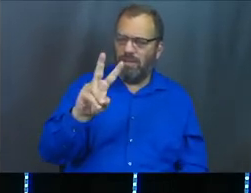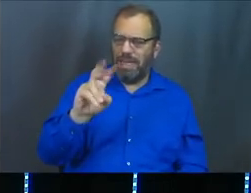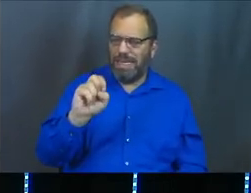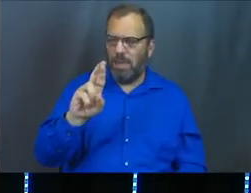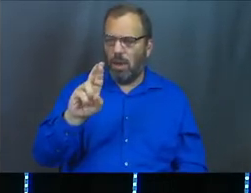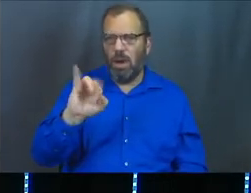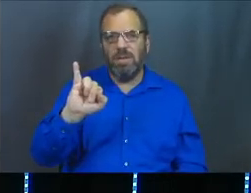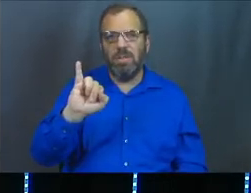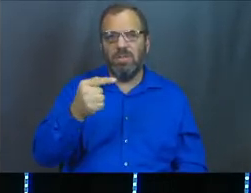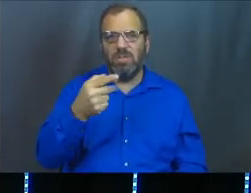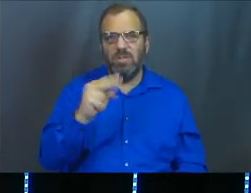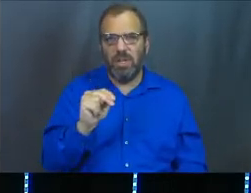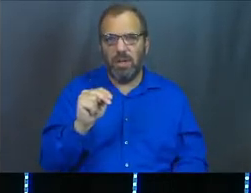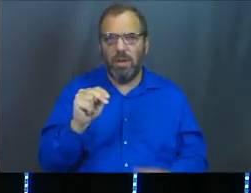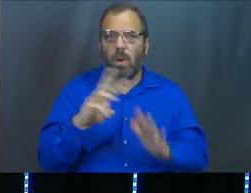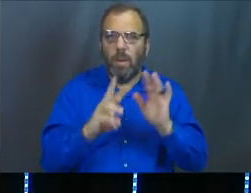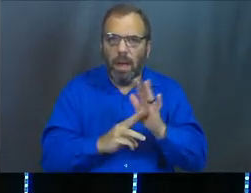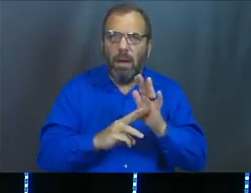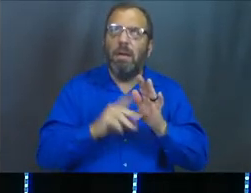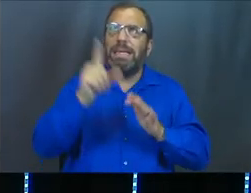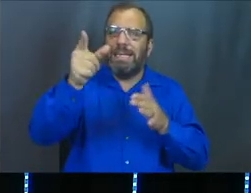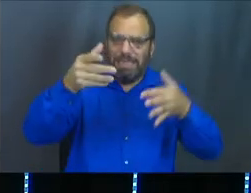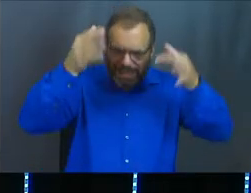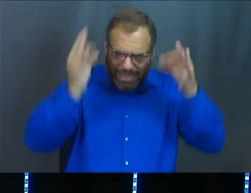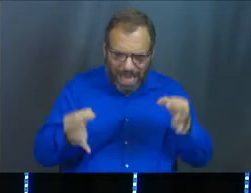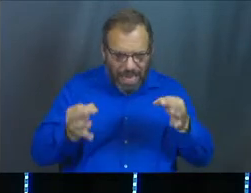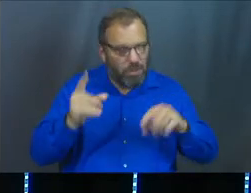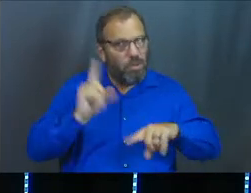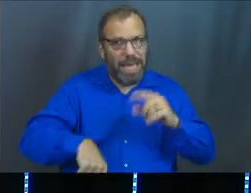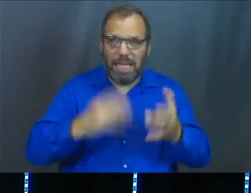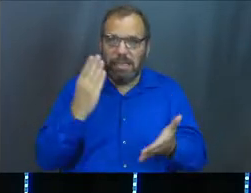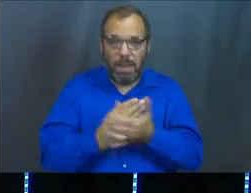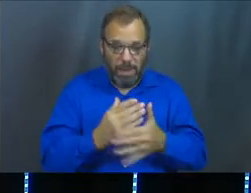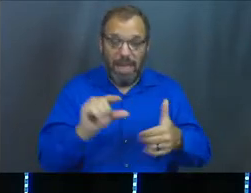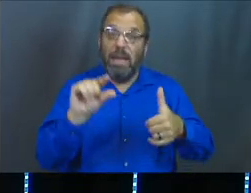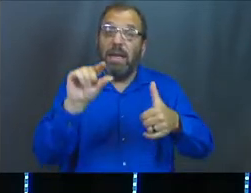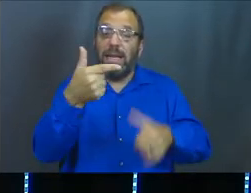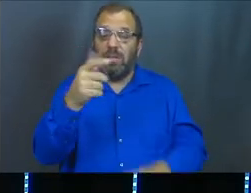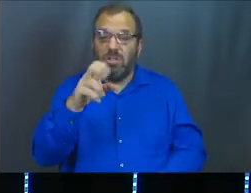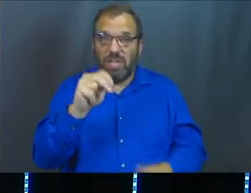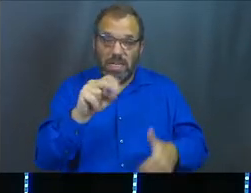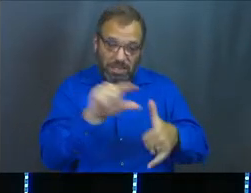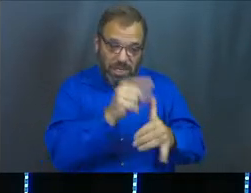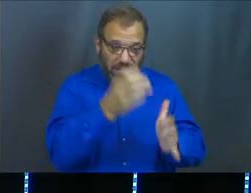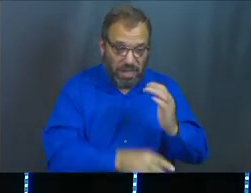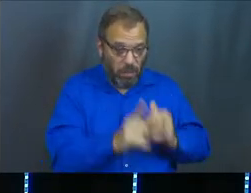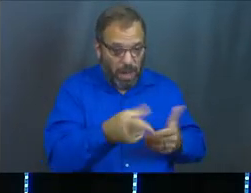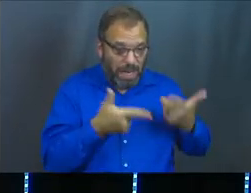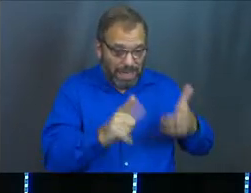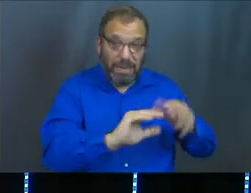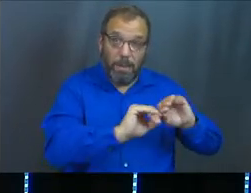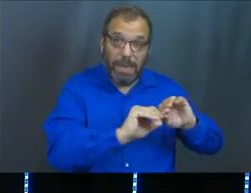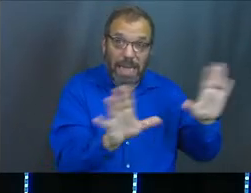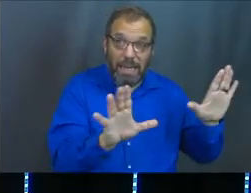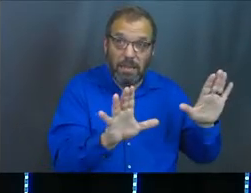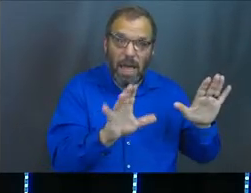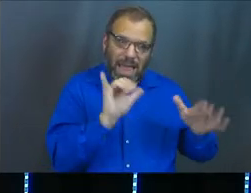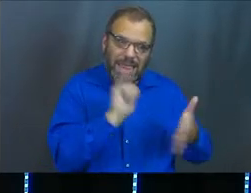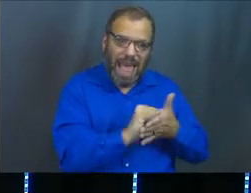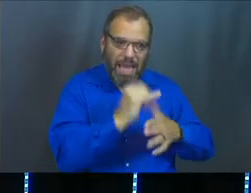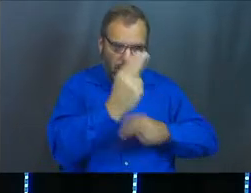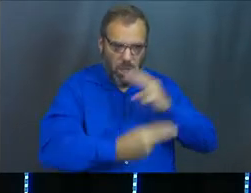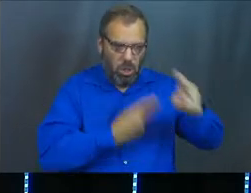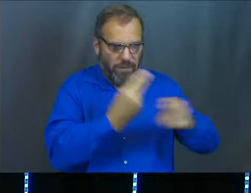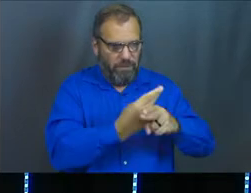of God is where God chooses something and it cannot be stopped. In Genesis chapter one, God said, let there be light. And the way this